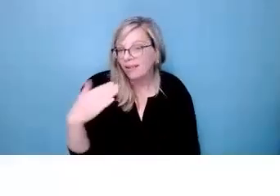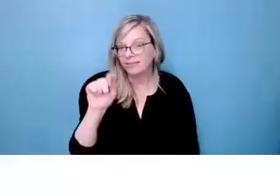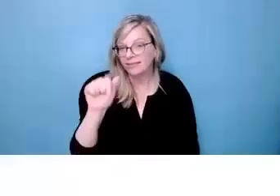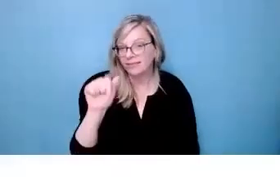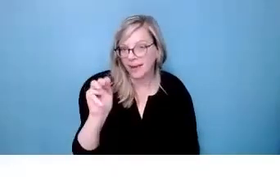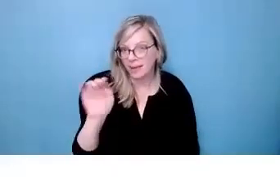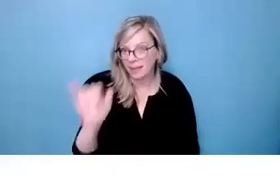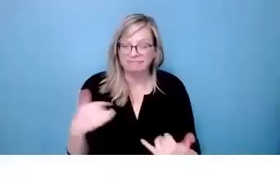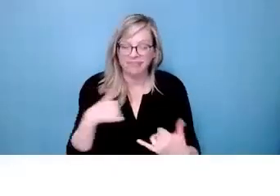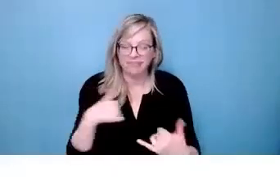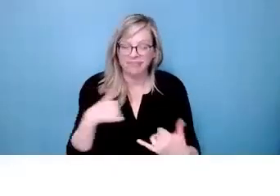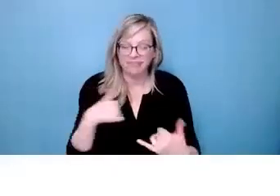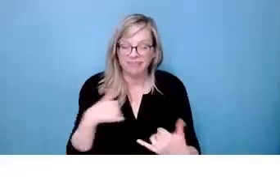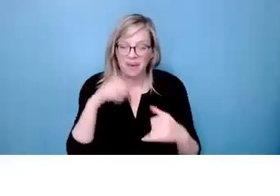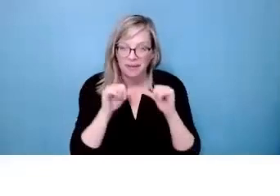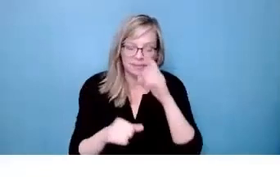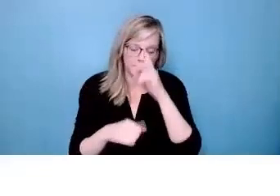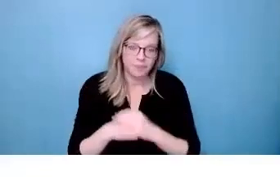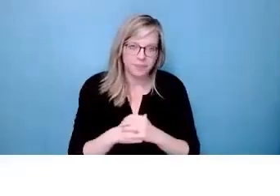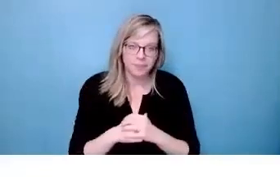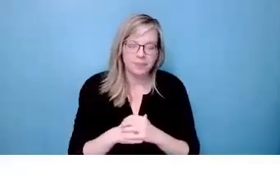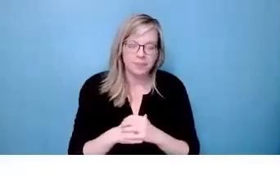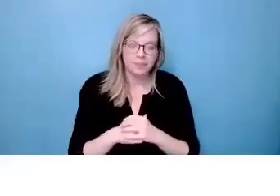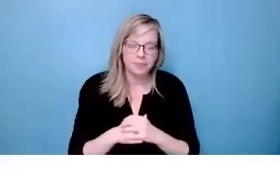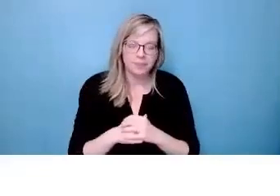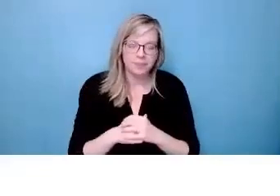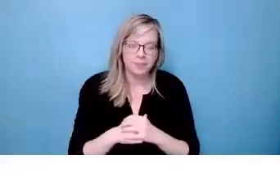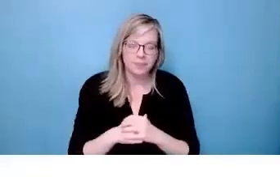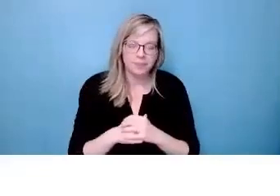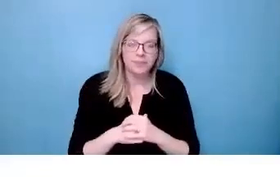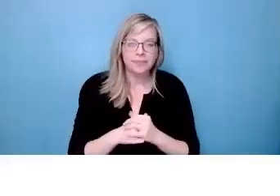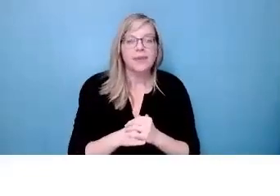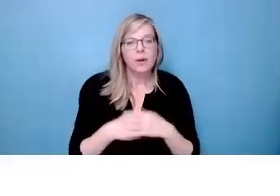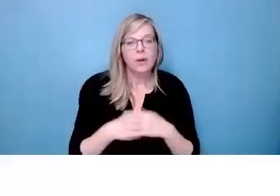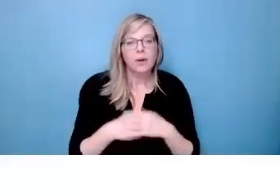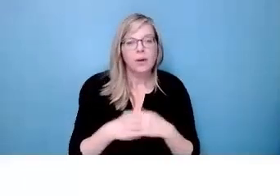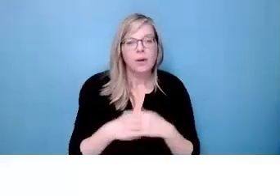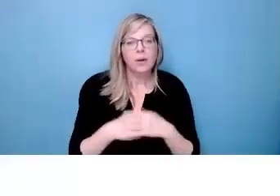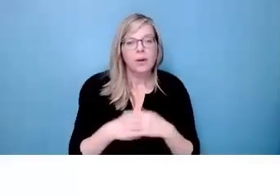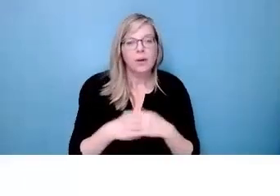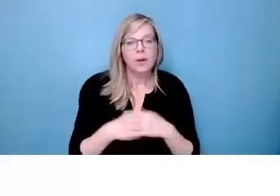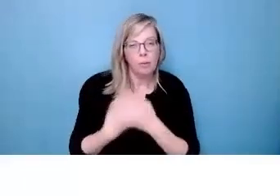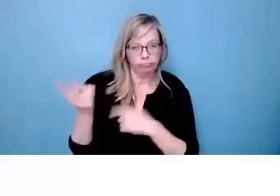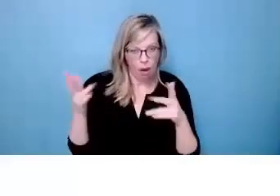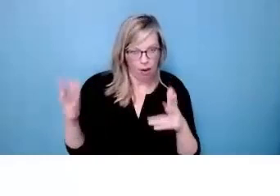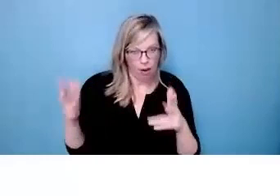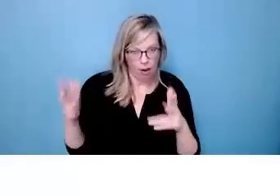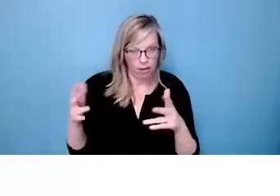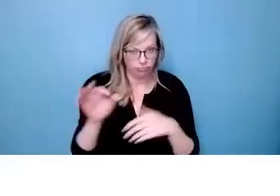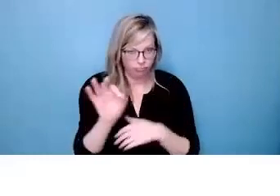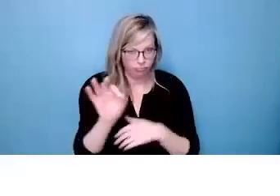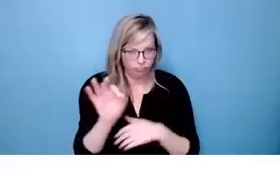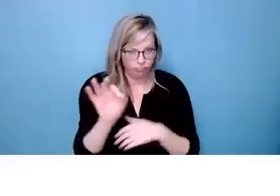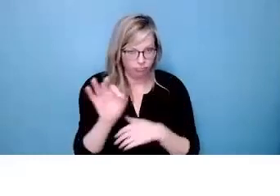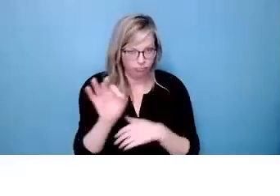Thank you, Evan, and thank you, TAMI. So to continue that, I think, as has been noted by both presenters already,